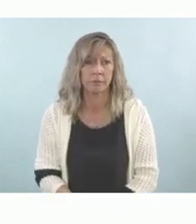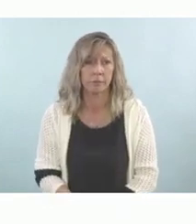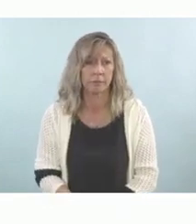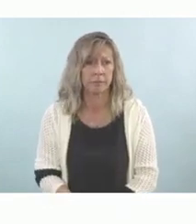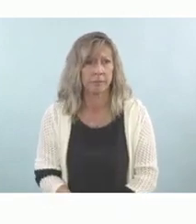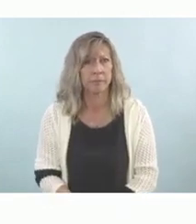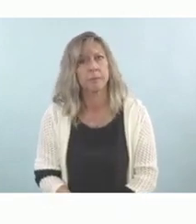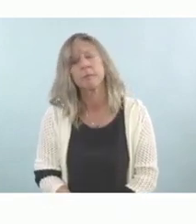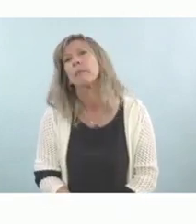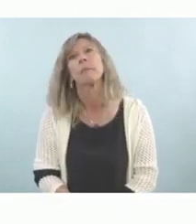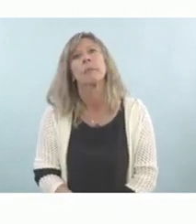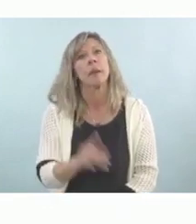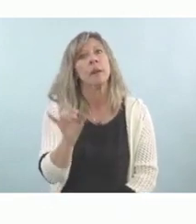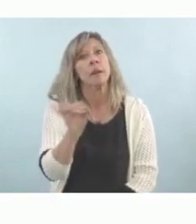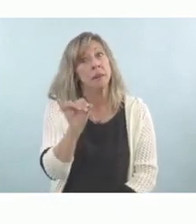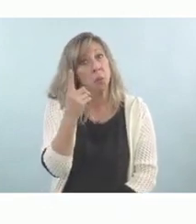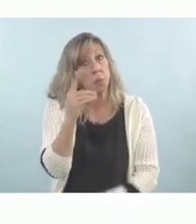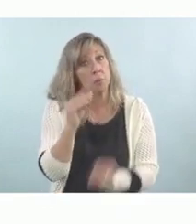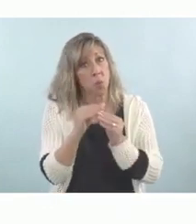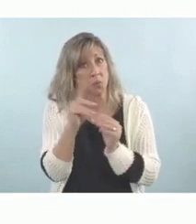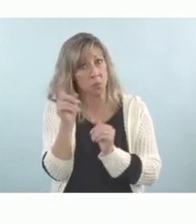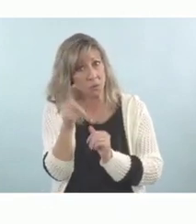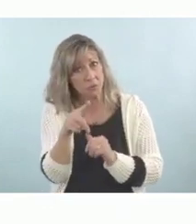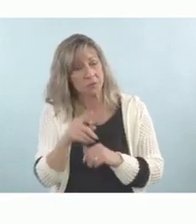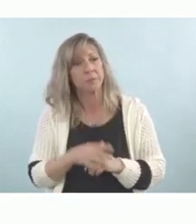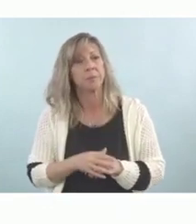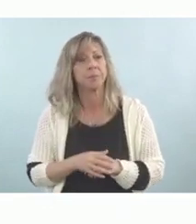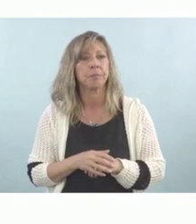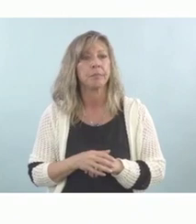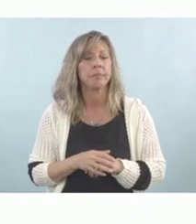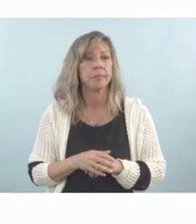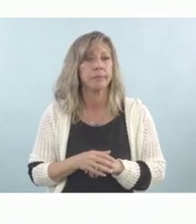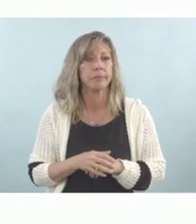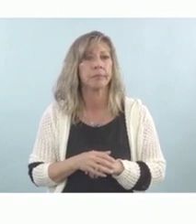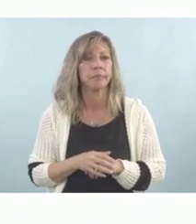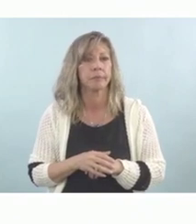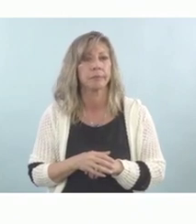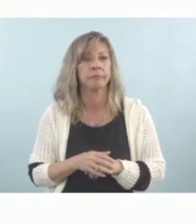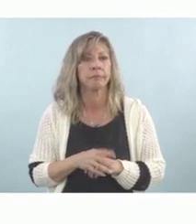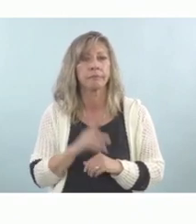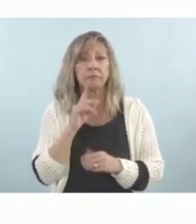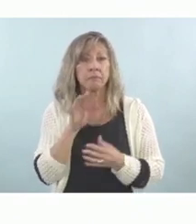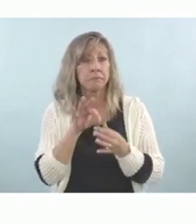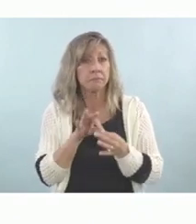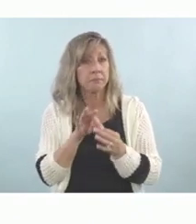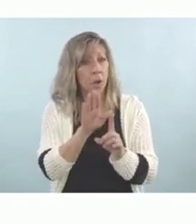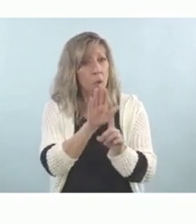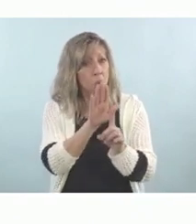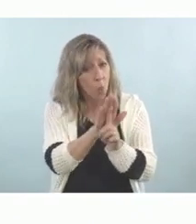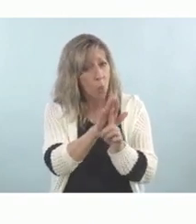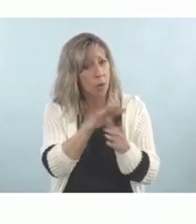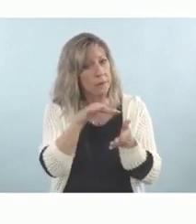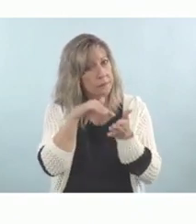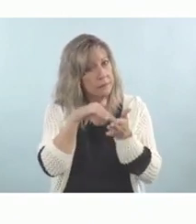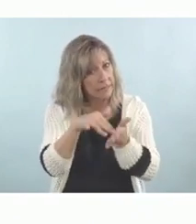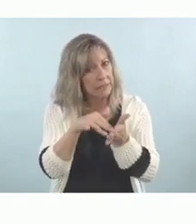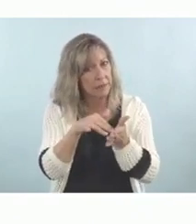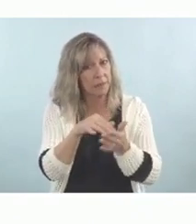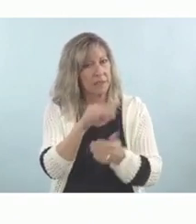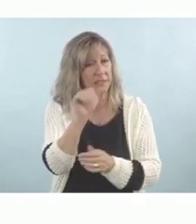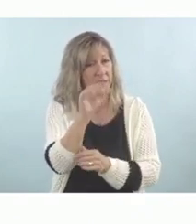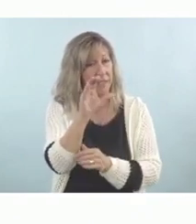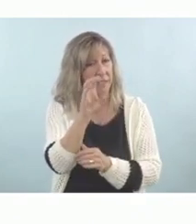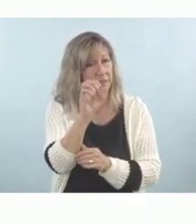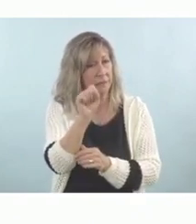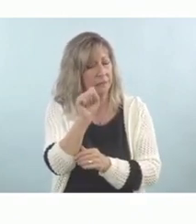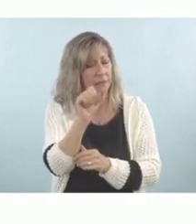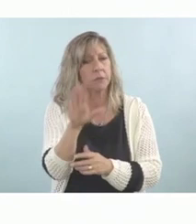Thank you. There's one other question. And it is regarding your study on ACEs. And it was, on